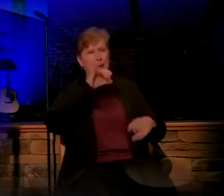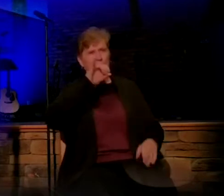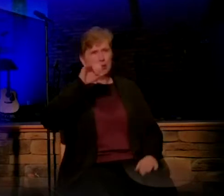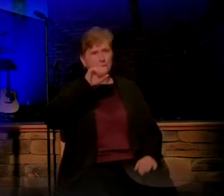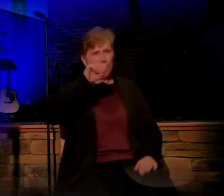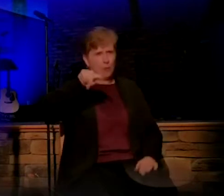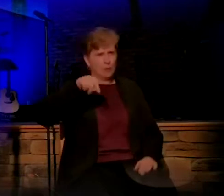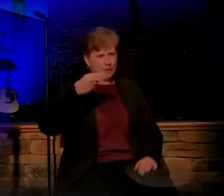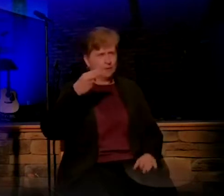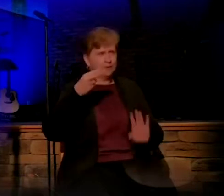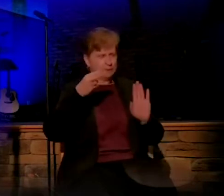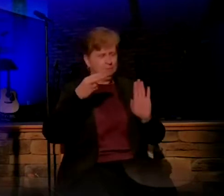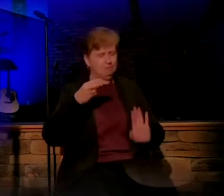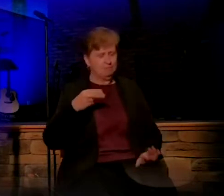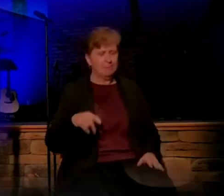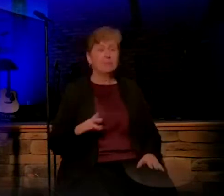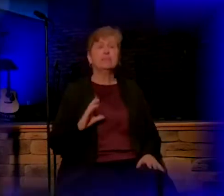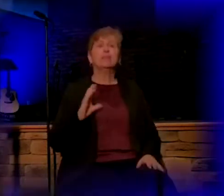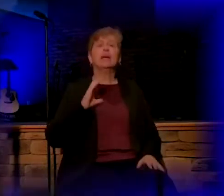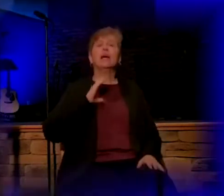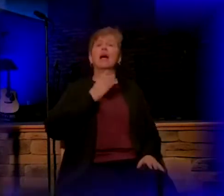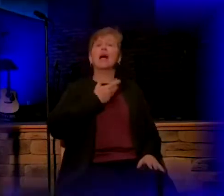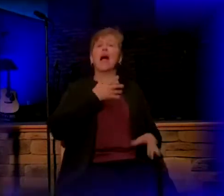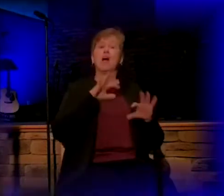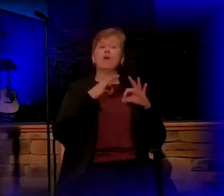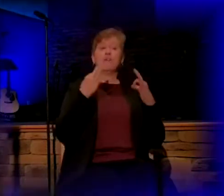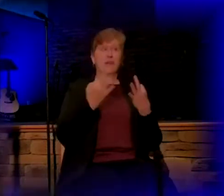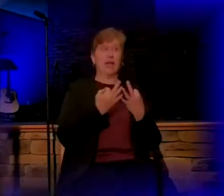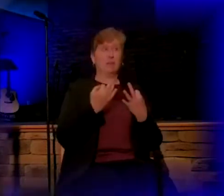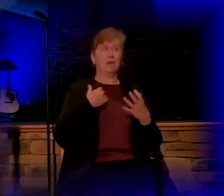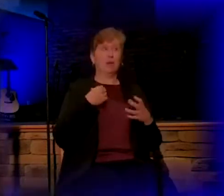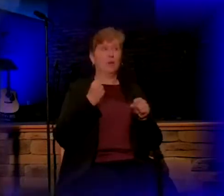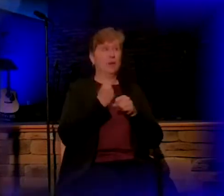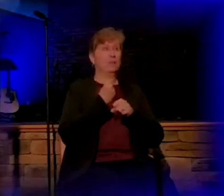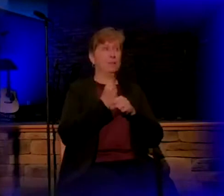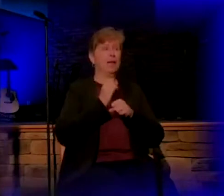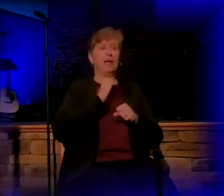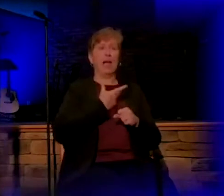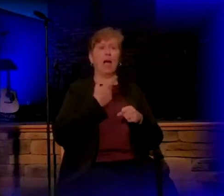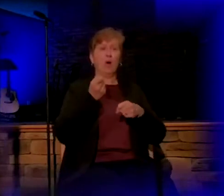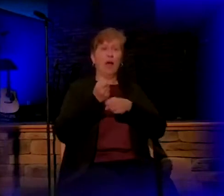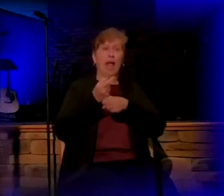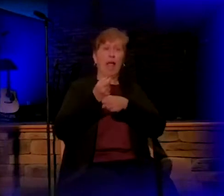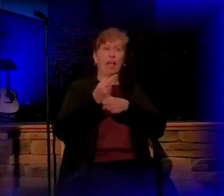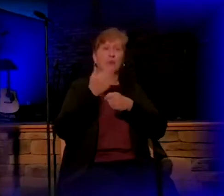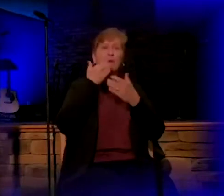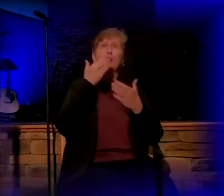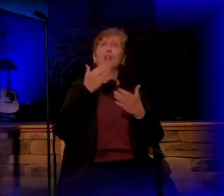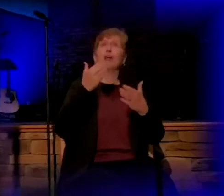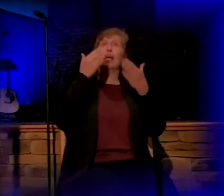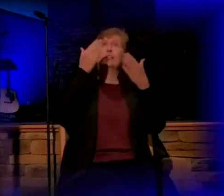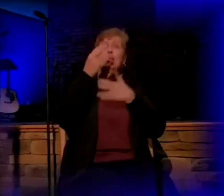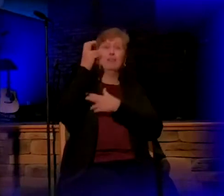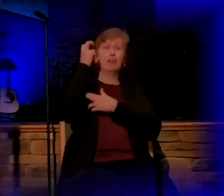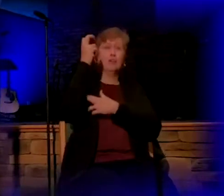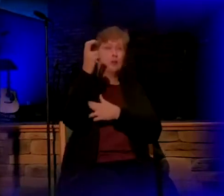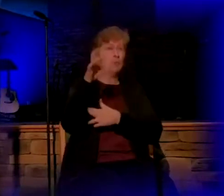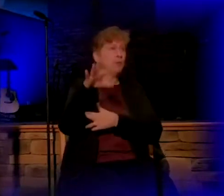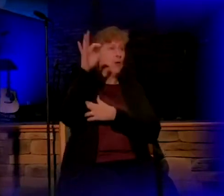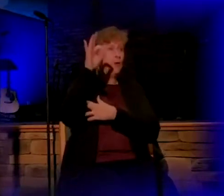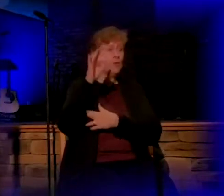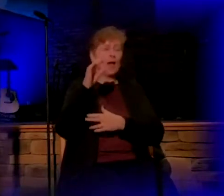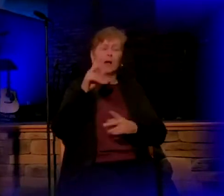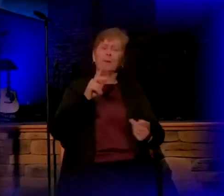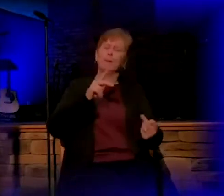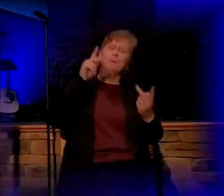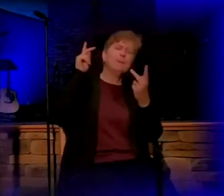So, our family, we made our annual Thanksgiving trip to go out and find the perfect